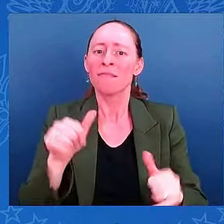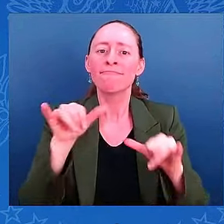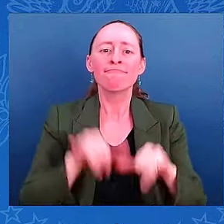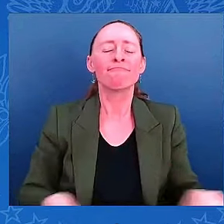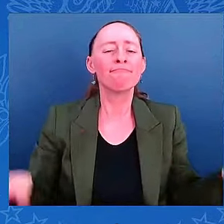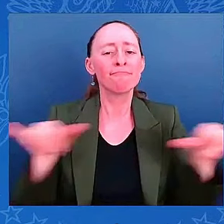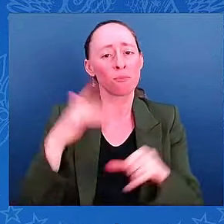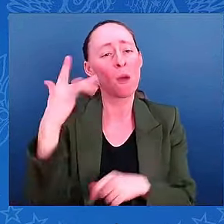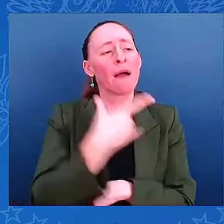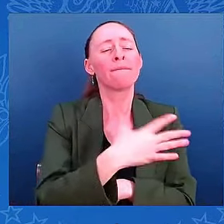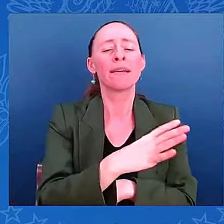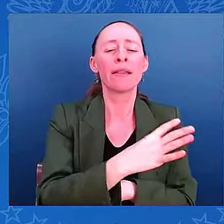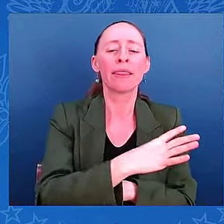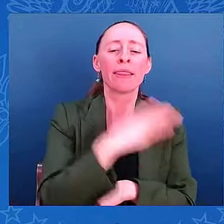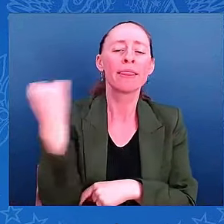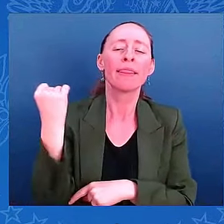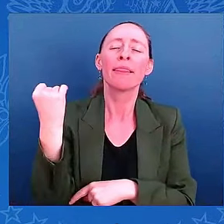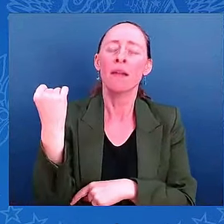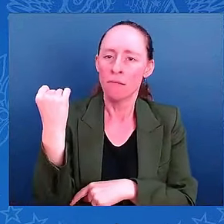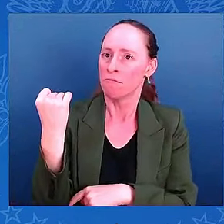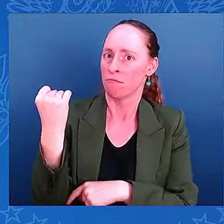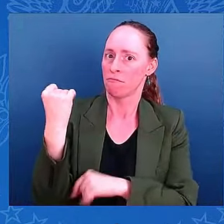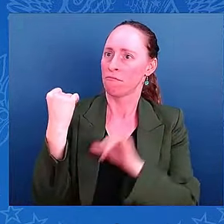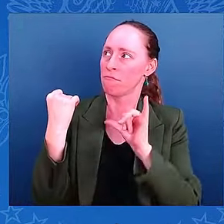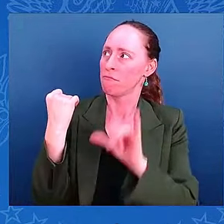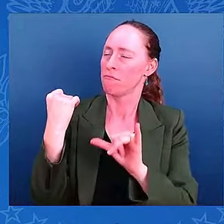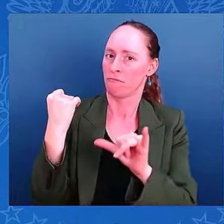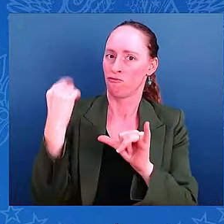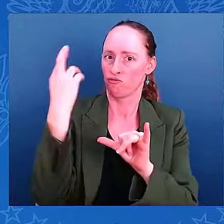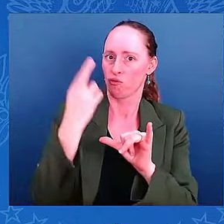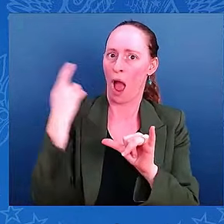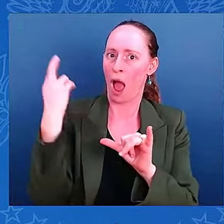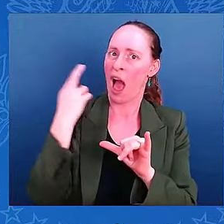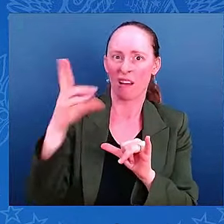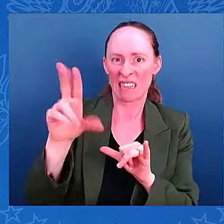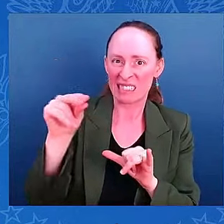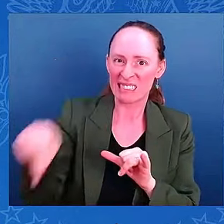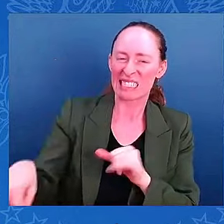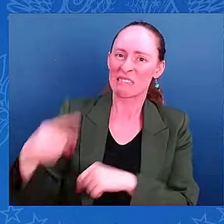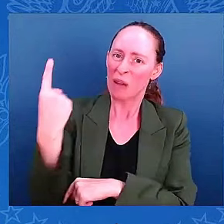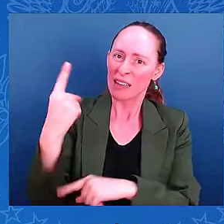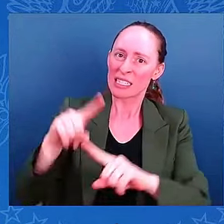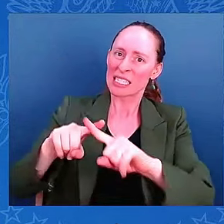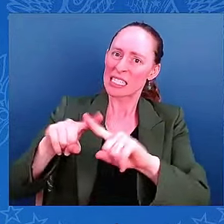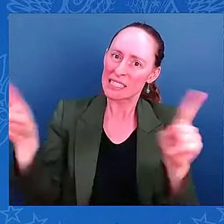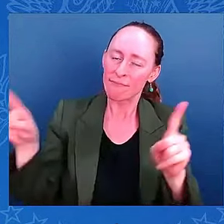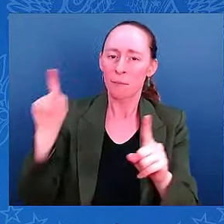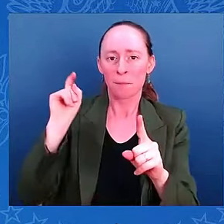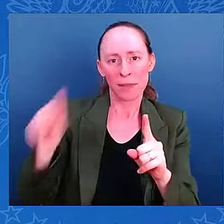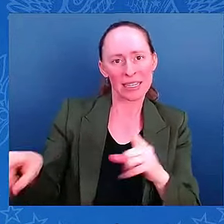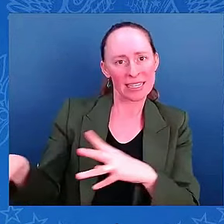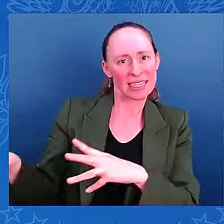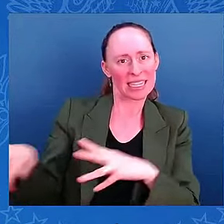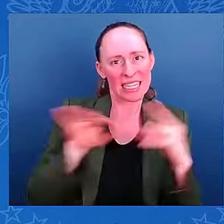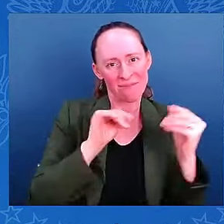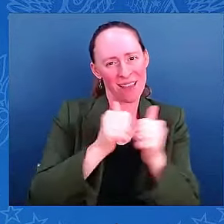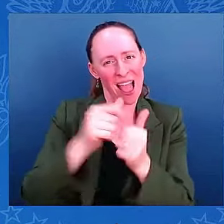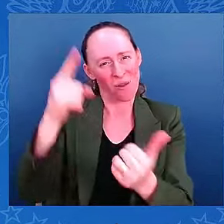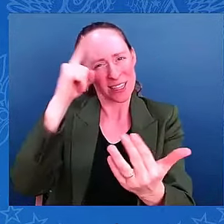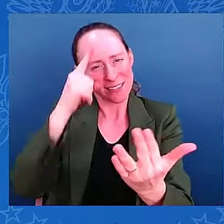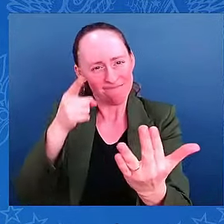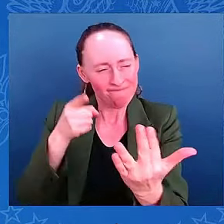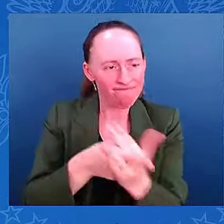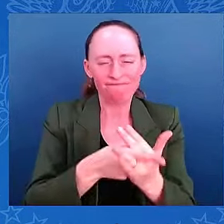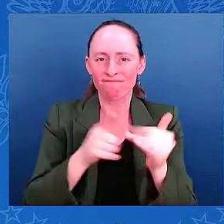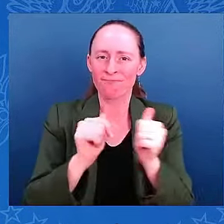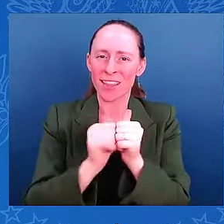hopefully give them more encouragement to know that they need to get out. Yeah, thank you, Madam Vice President. Yes, we've been emphasizing the